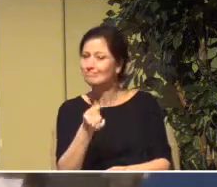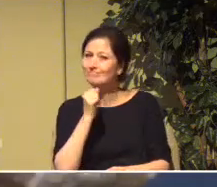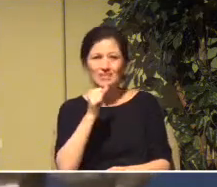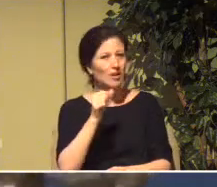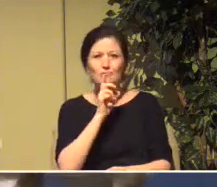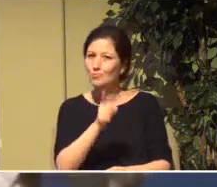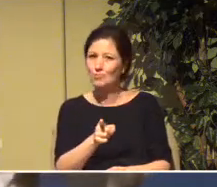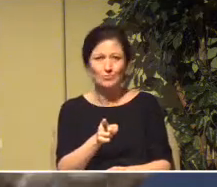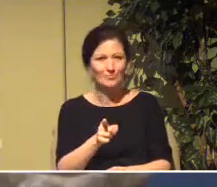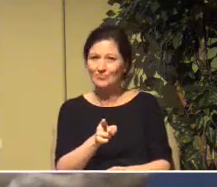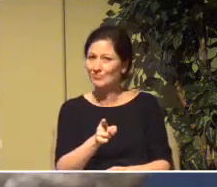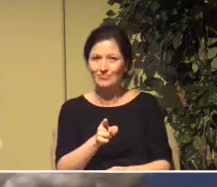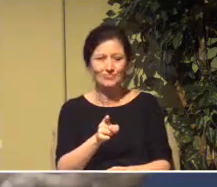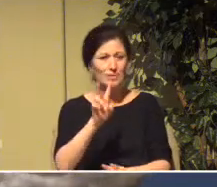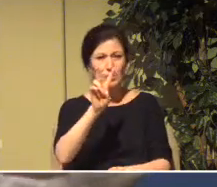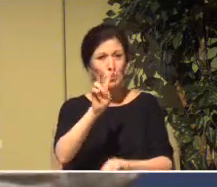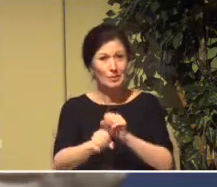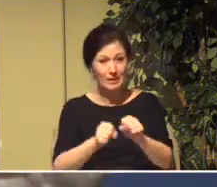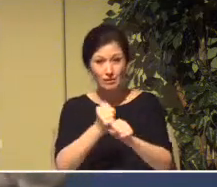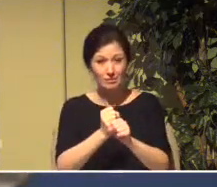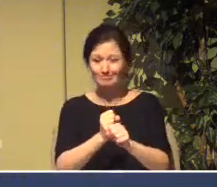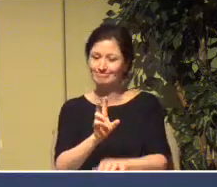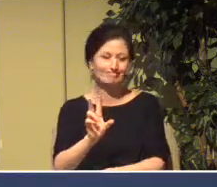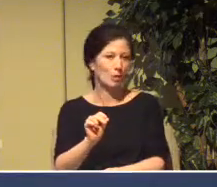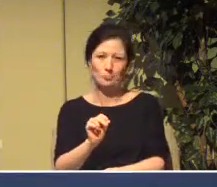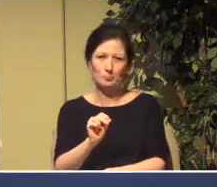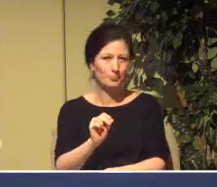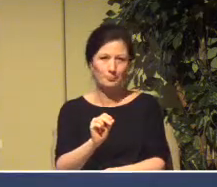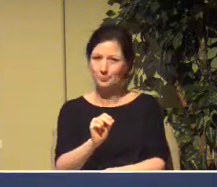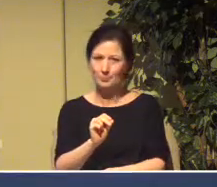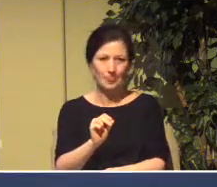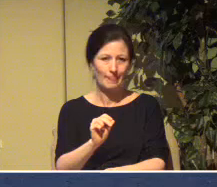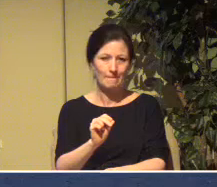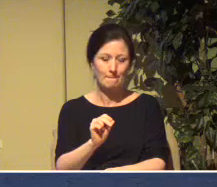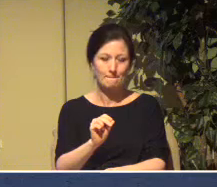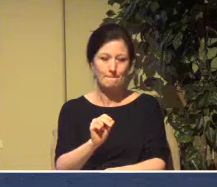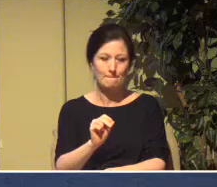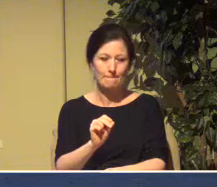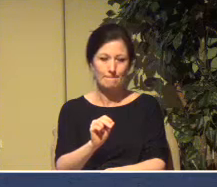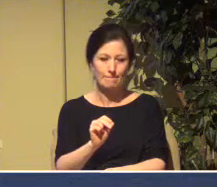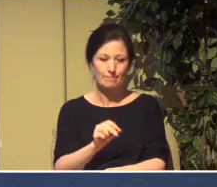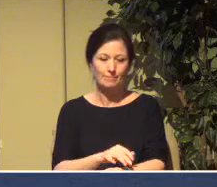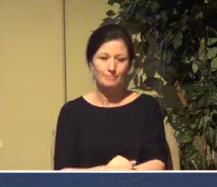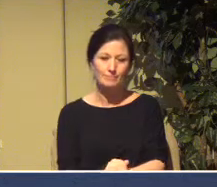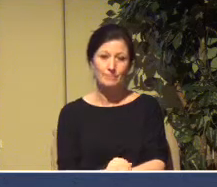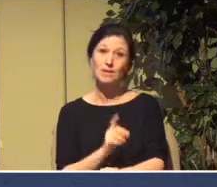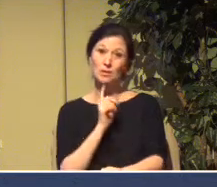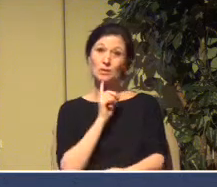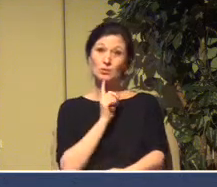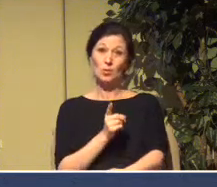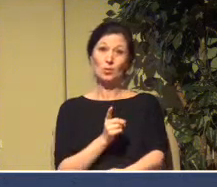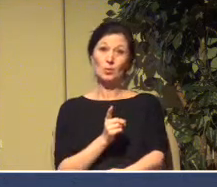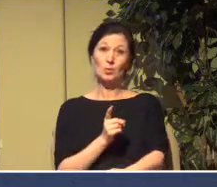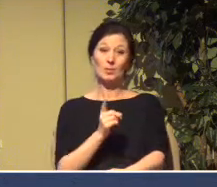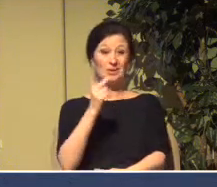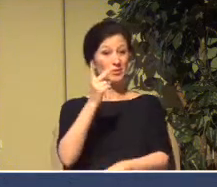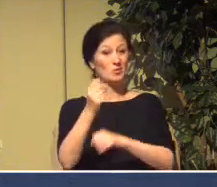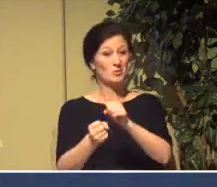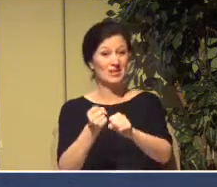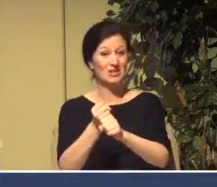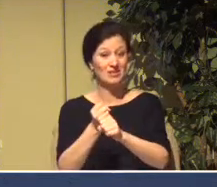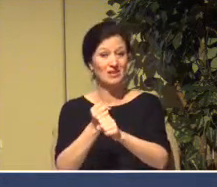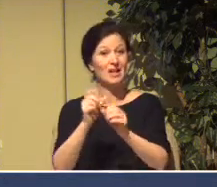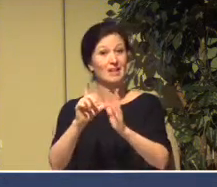what is going to happen. And it was true what he said. Two years came